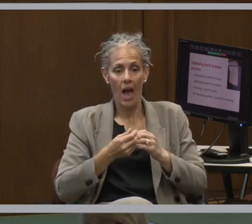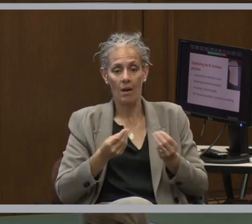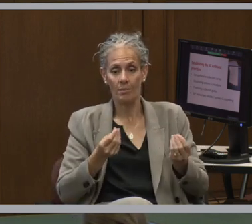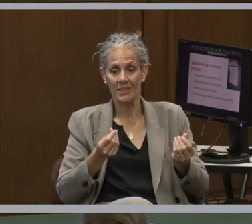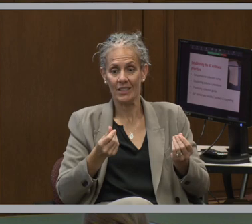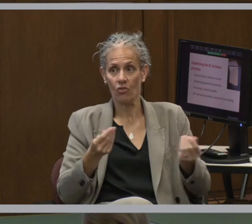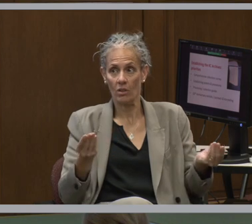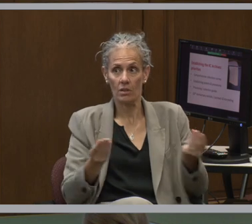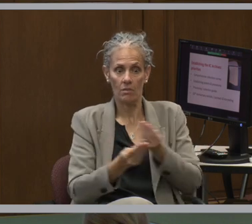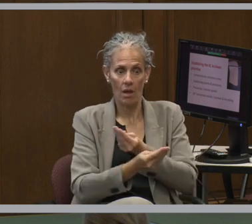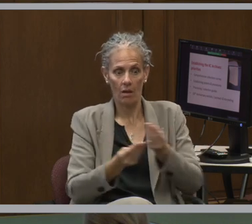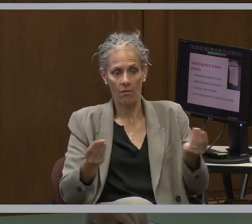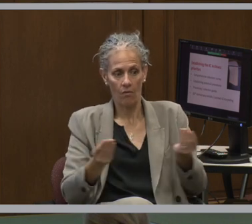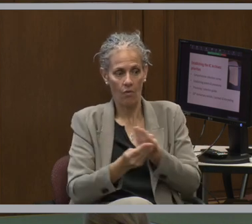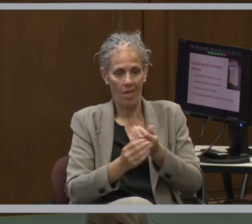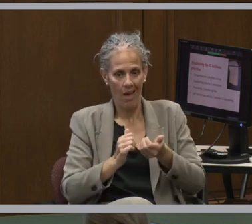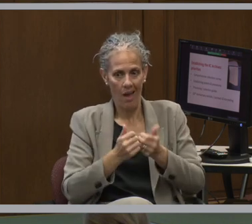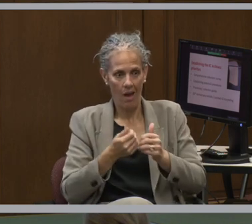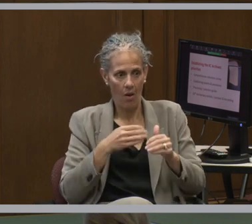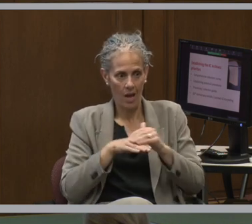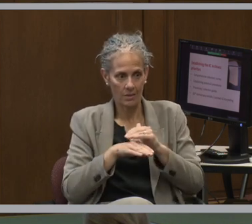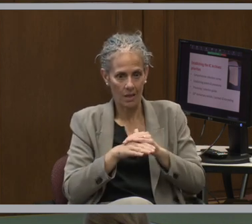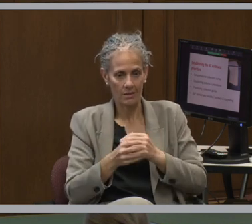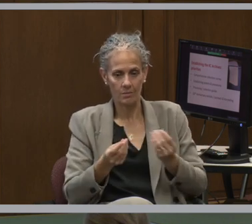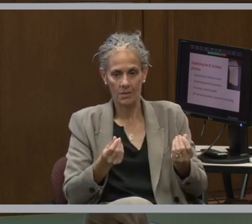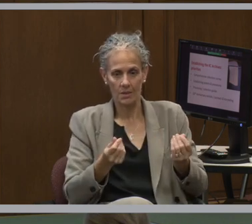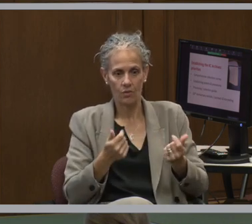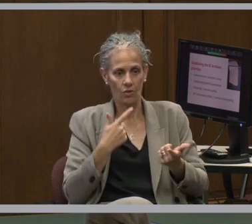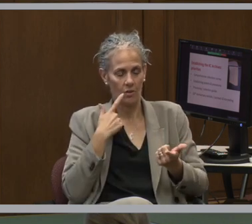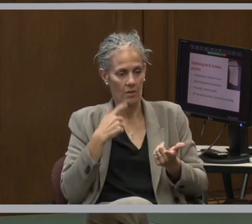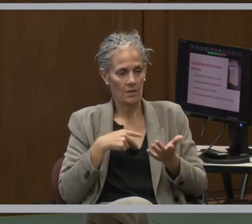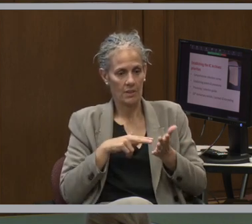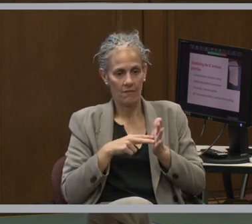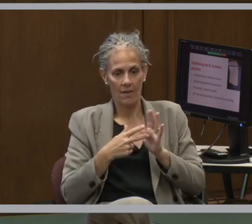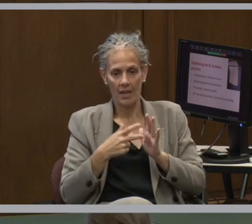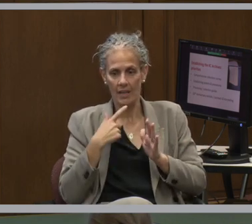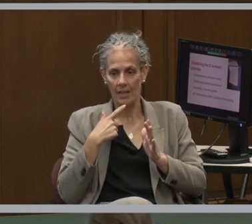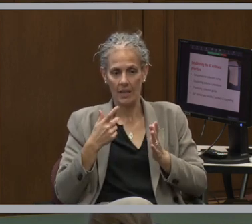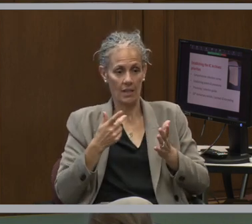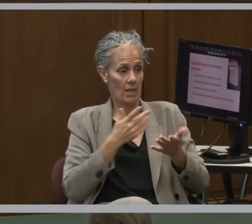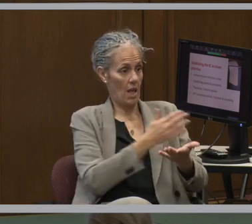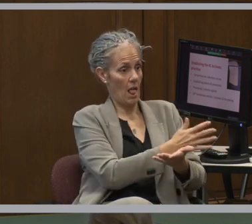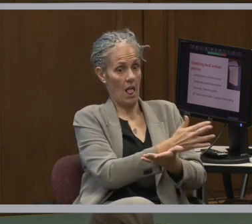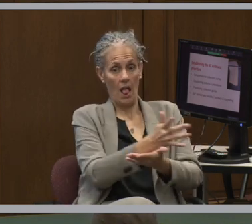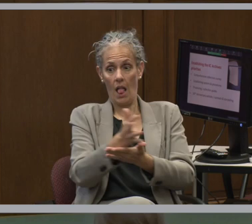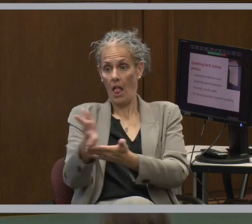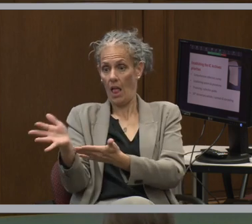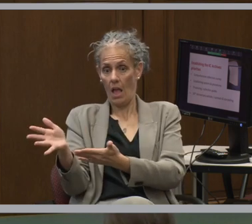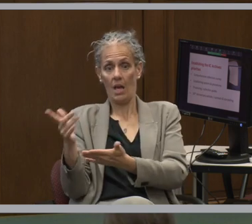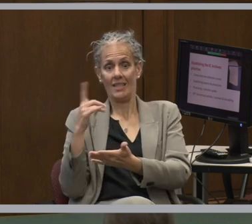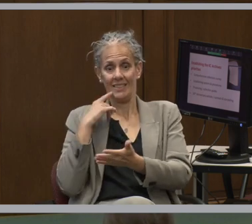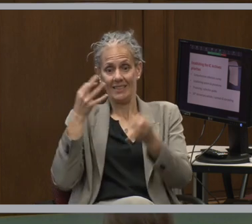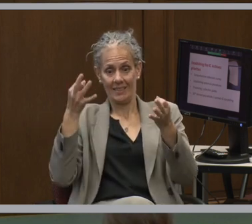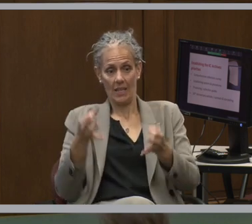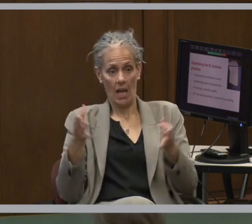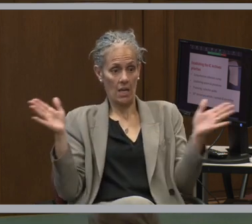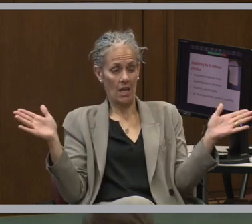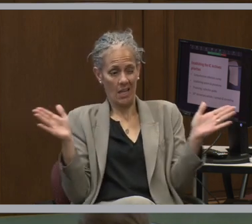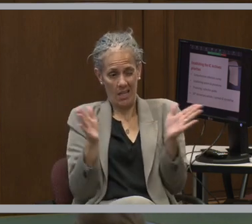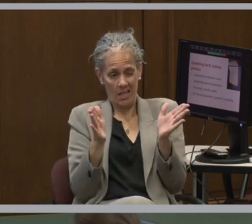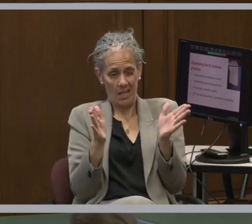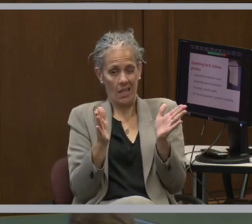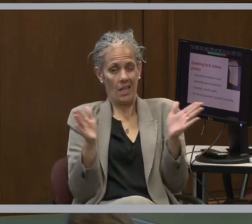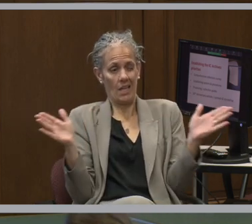to how people would access them, to defining our collecting scope, and figuring how to staff and balance priorities.